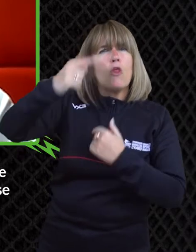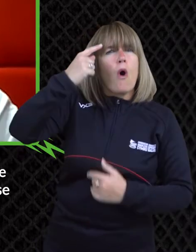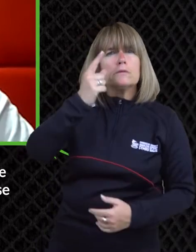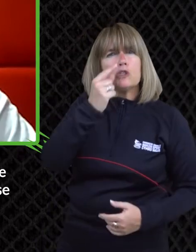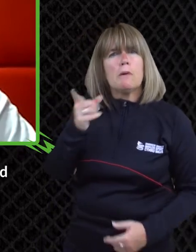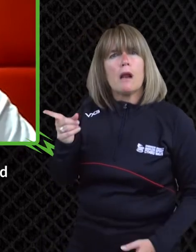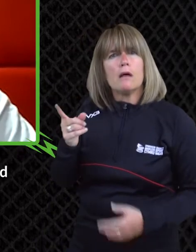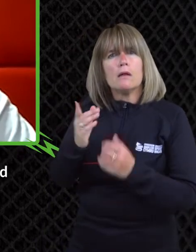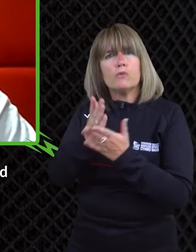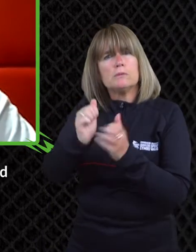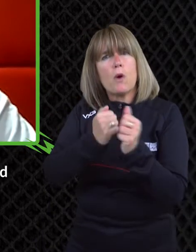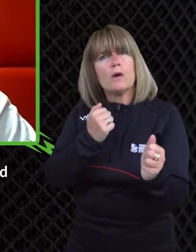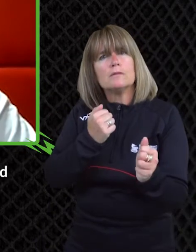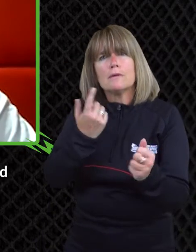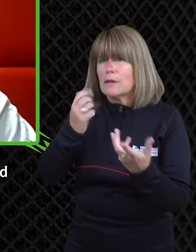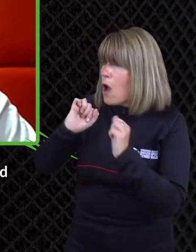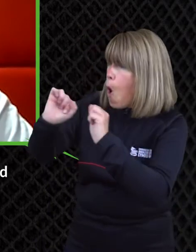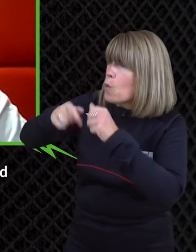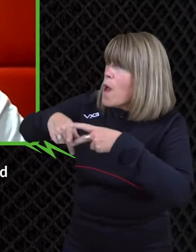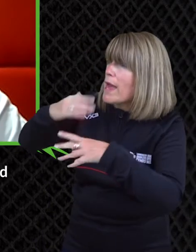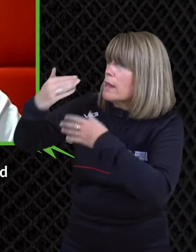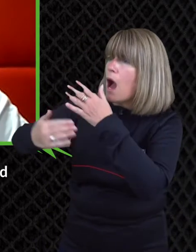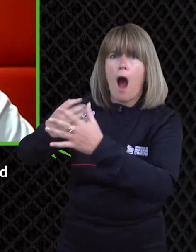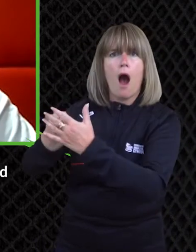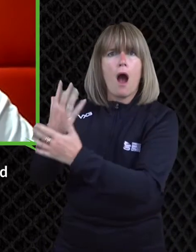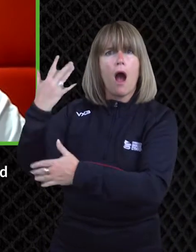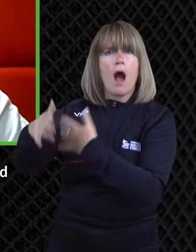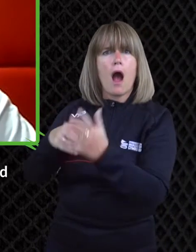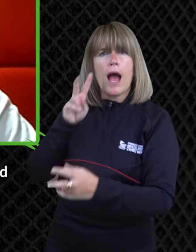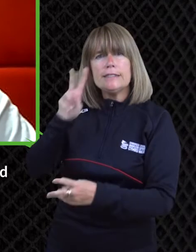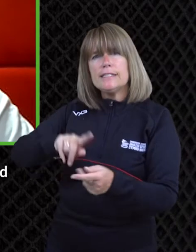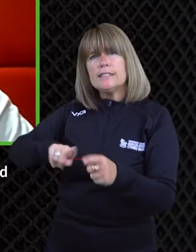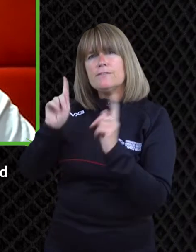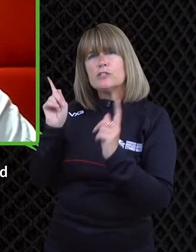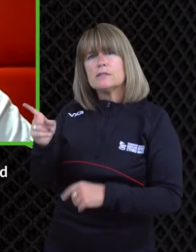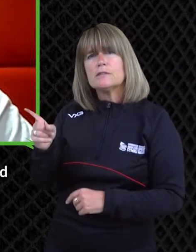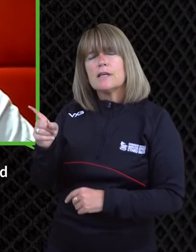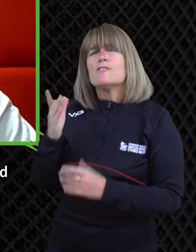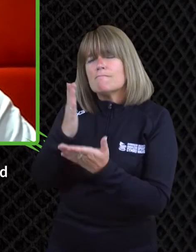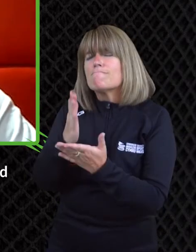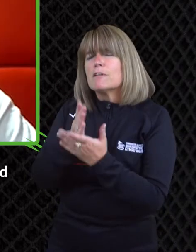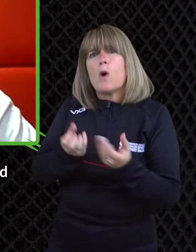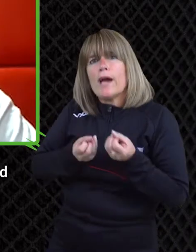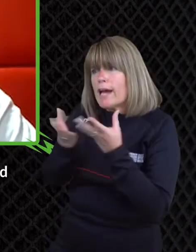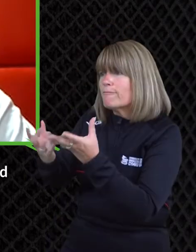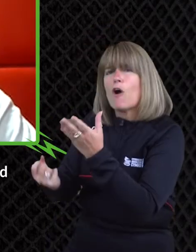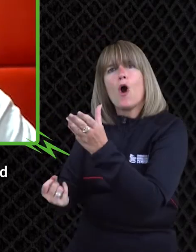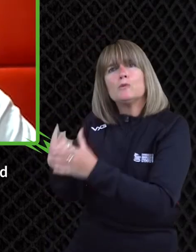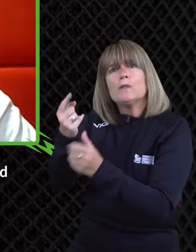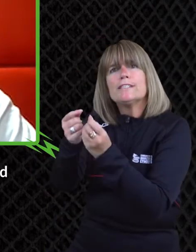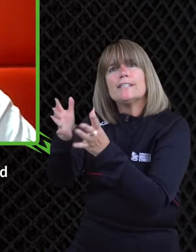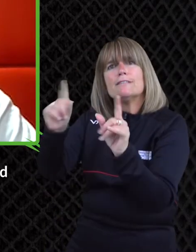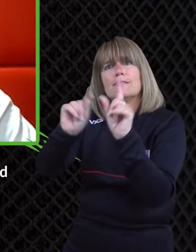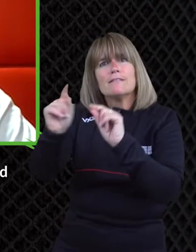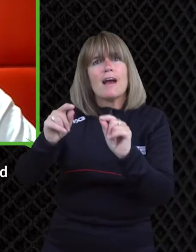so much um and disability sport for me is it you know it develops people it really does it